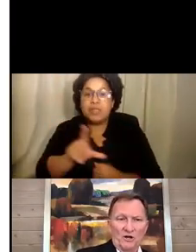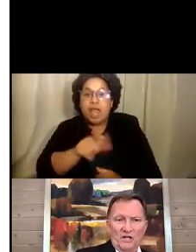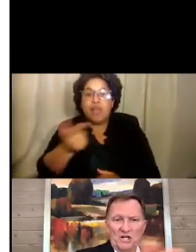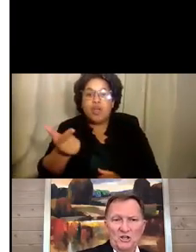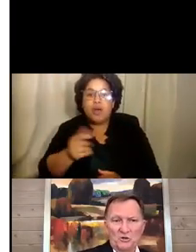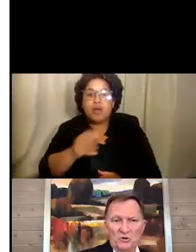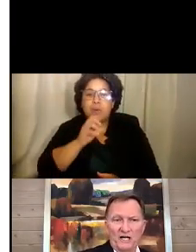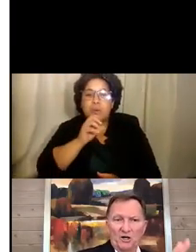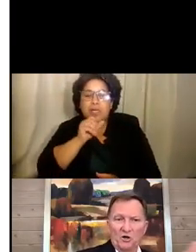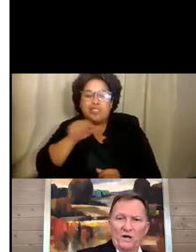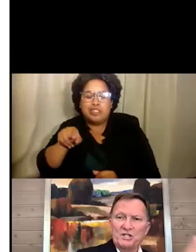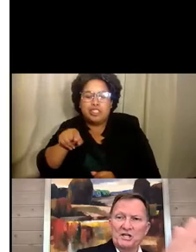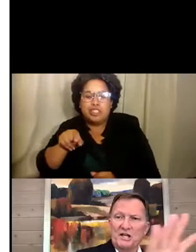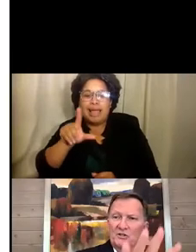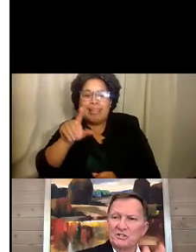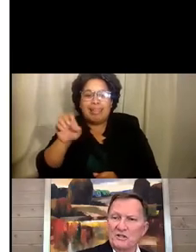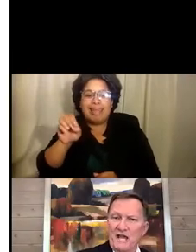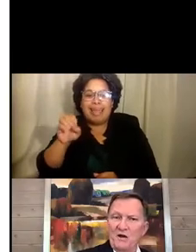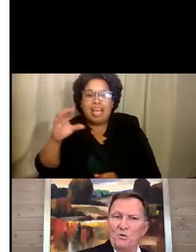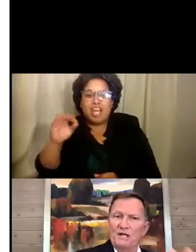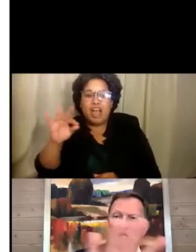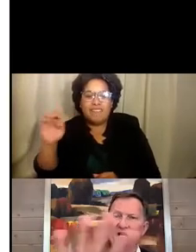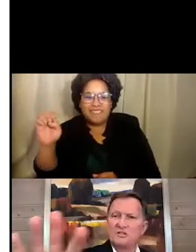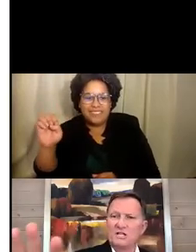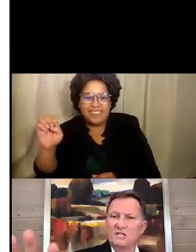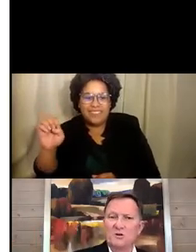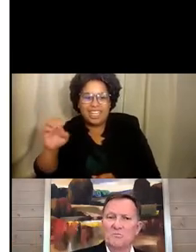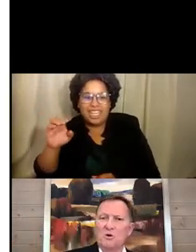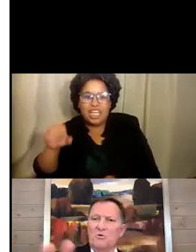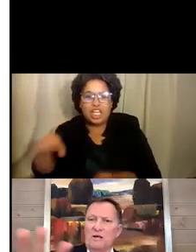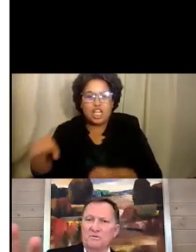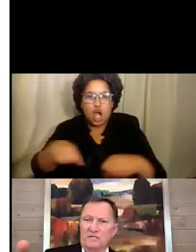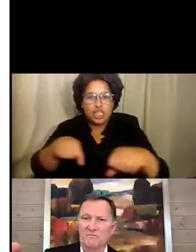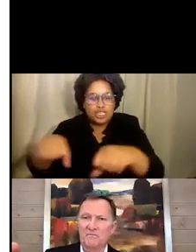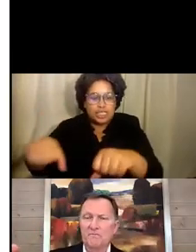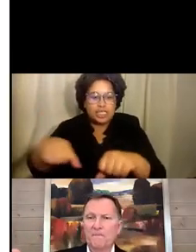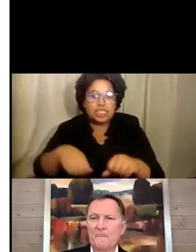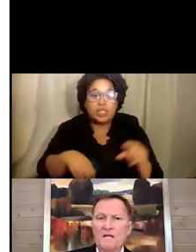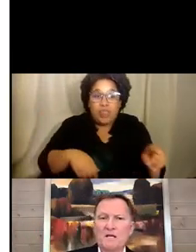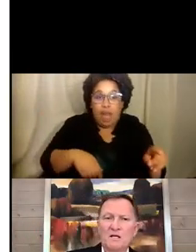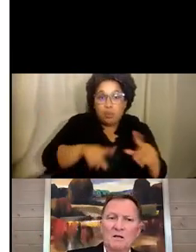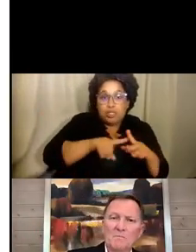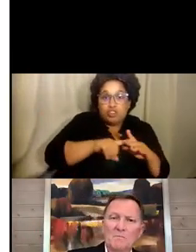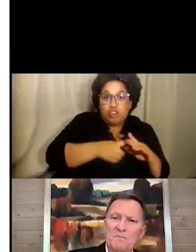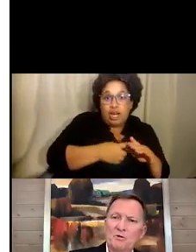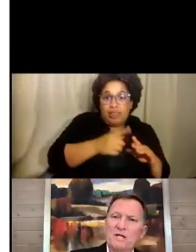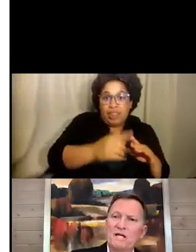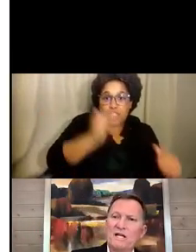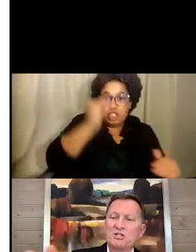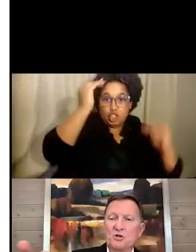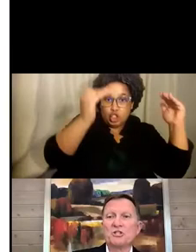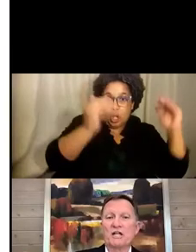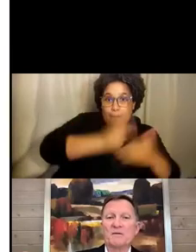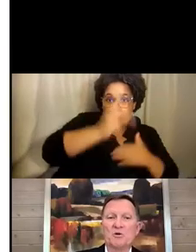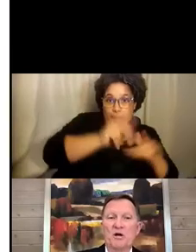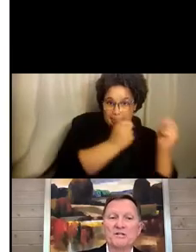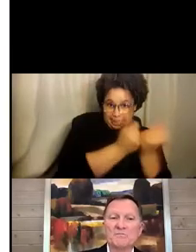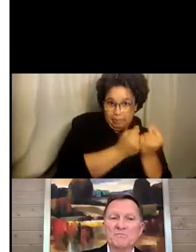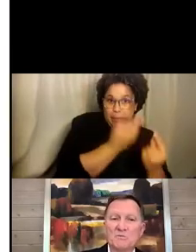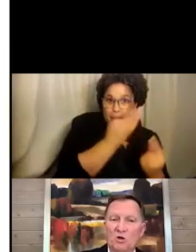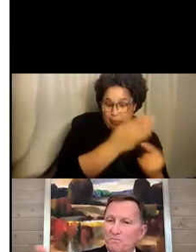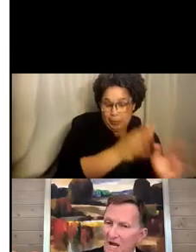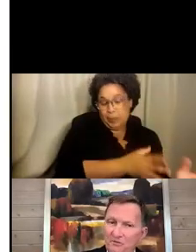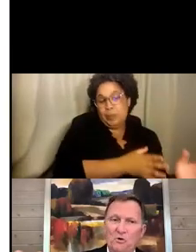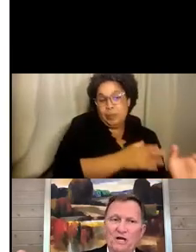there is a thread here. Grins and Giggles and that win led to the adult program team building a social enterprise